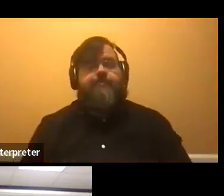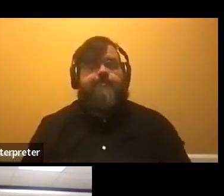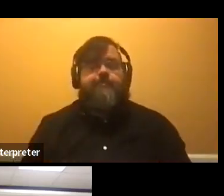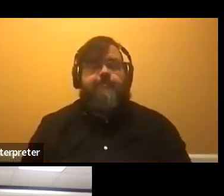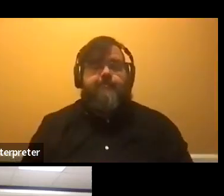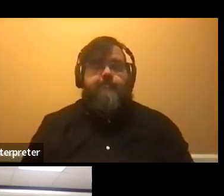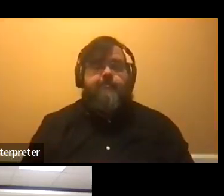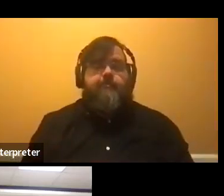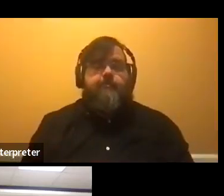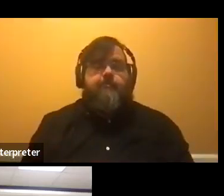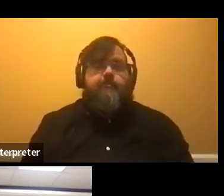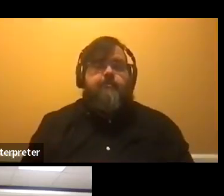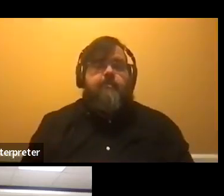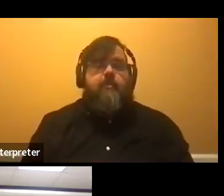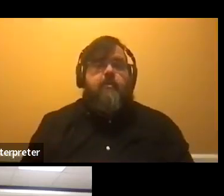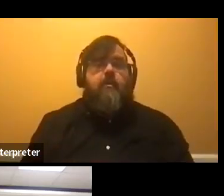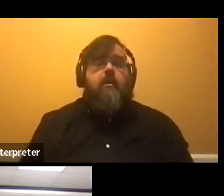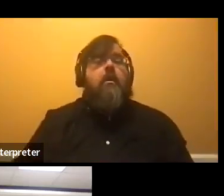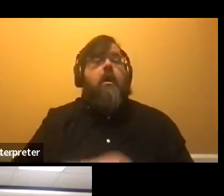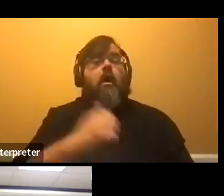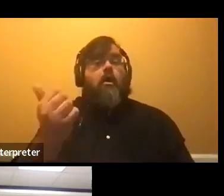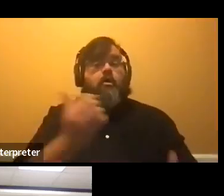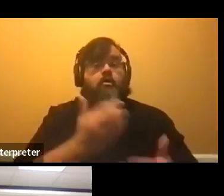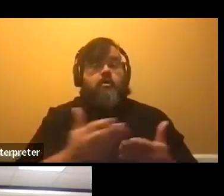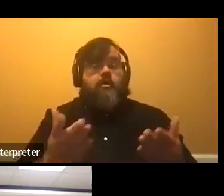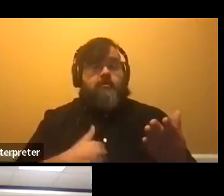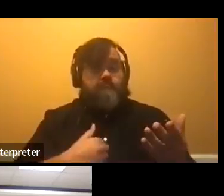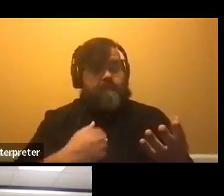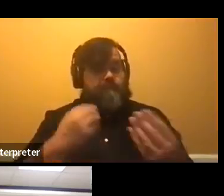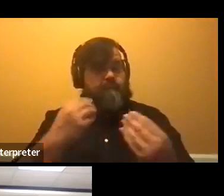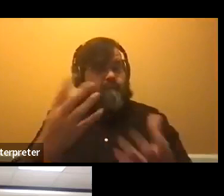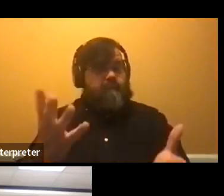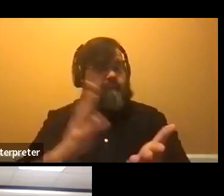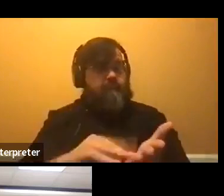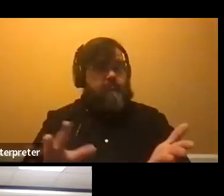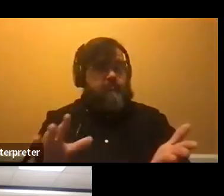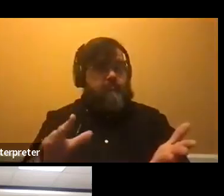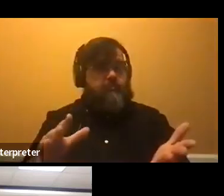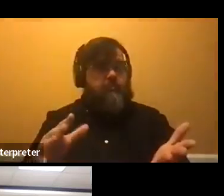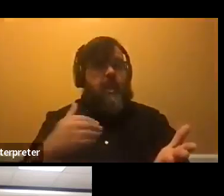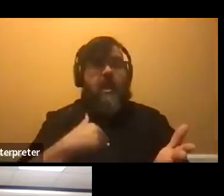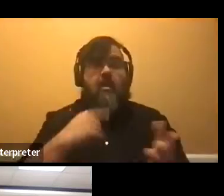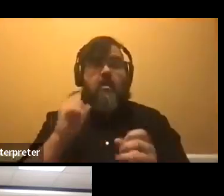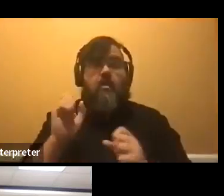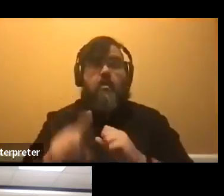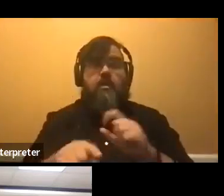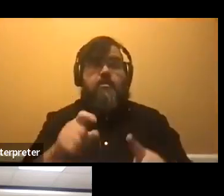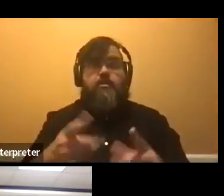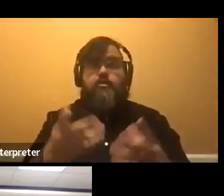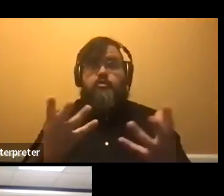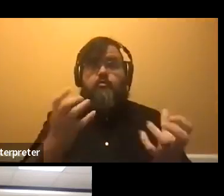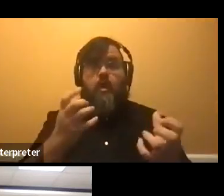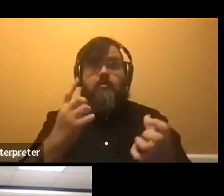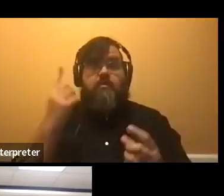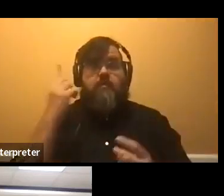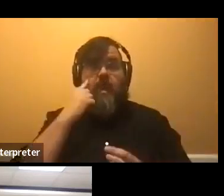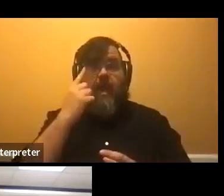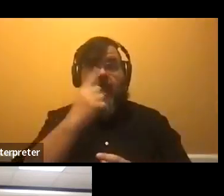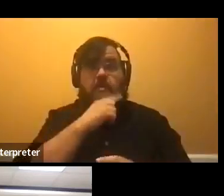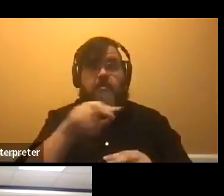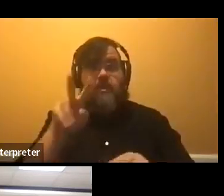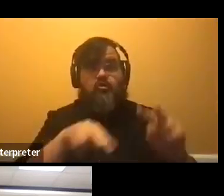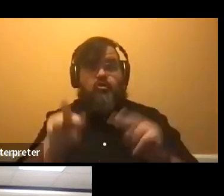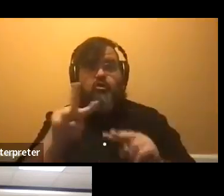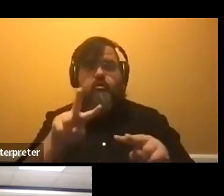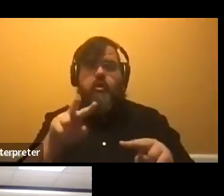Um, and the other thing I tell students is that if you have questions and you, um, want some eyes on that resume, we're